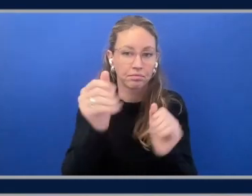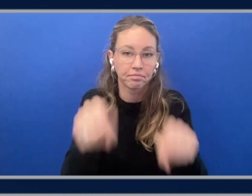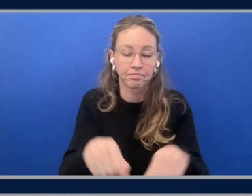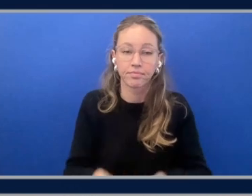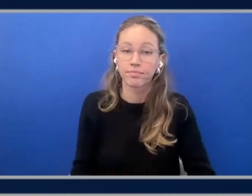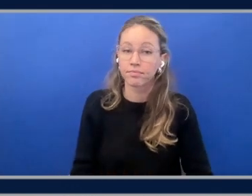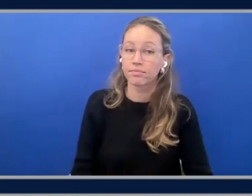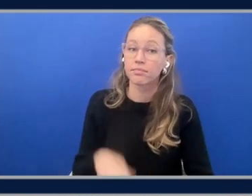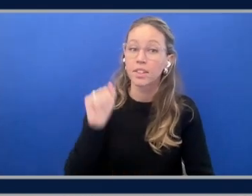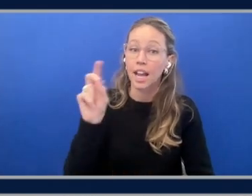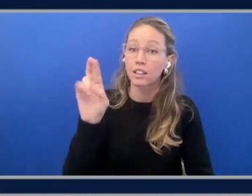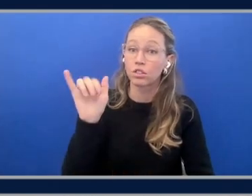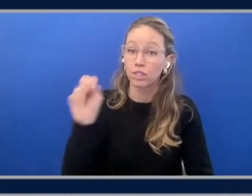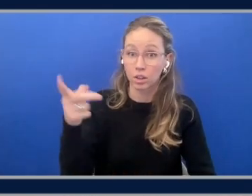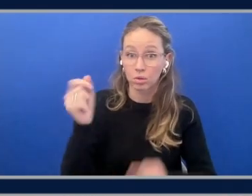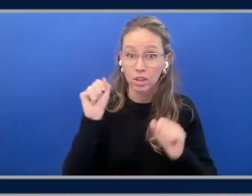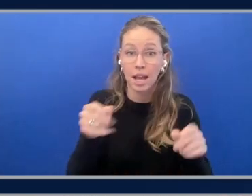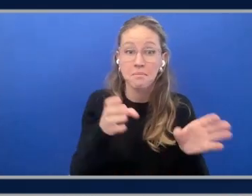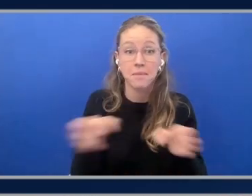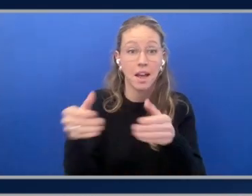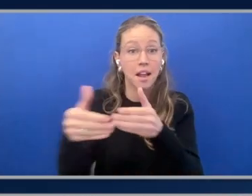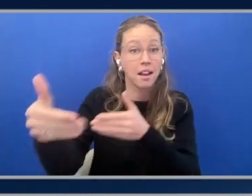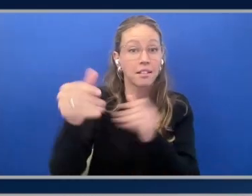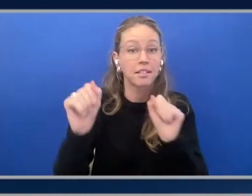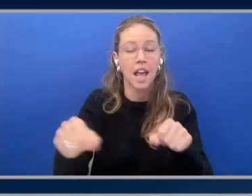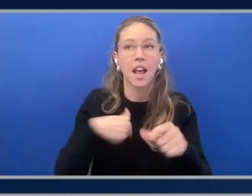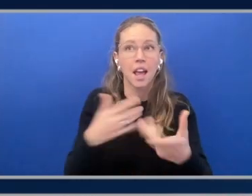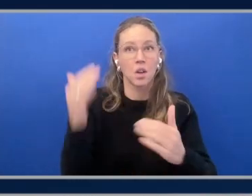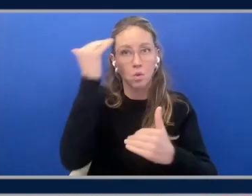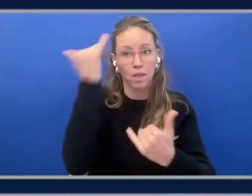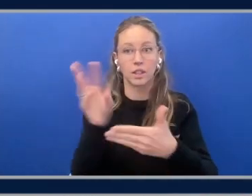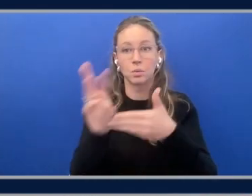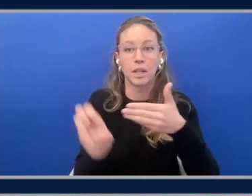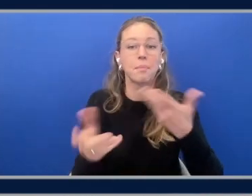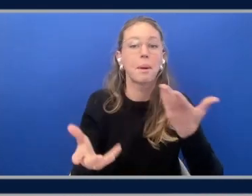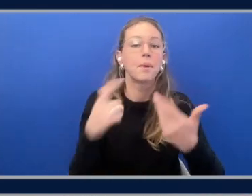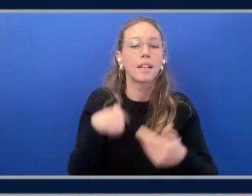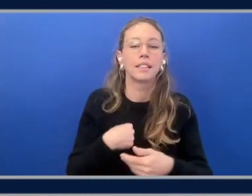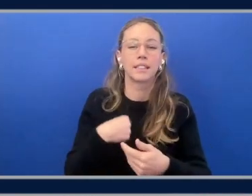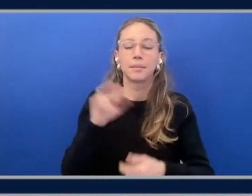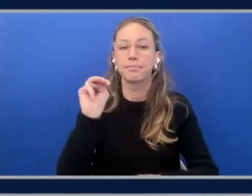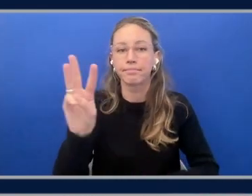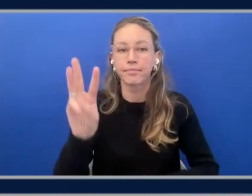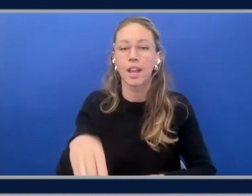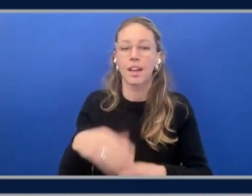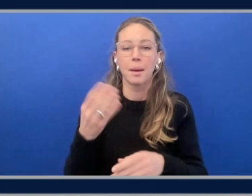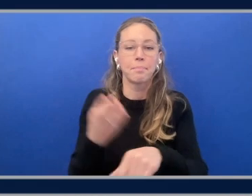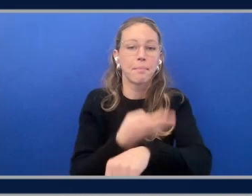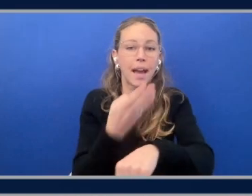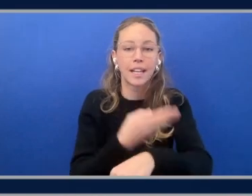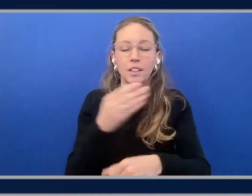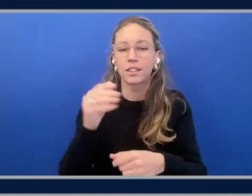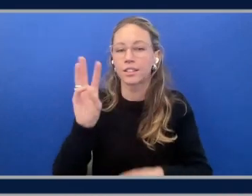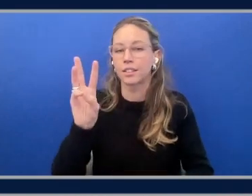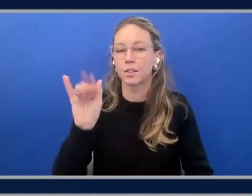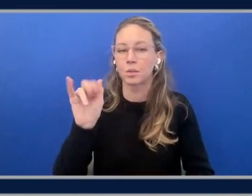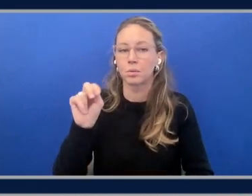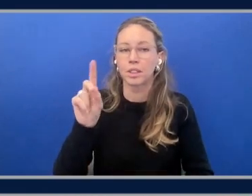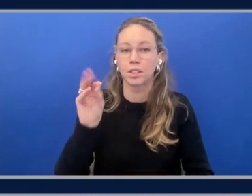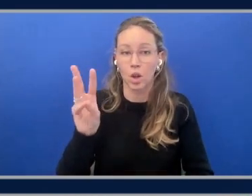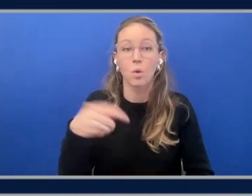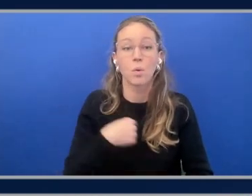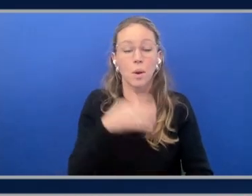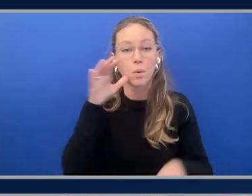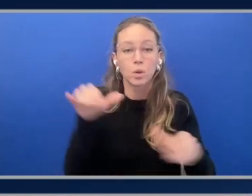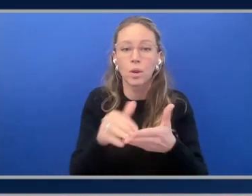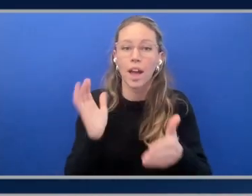effectively plan efficiently and say, hey, I know over this weekend, say it's a maintenance window. We're going to go and do our modeling or do our